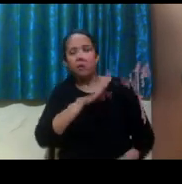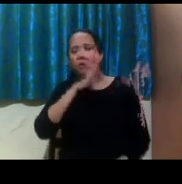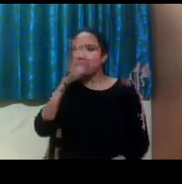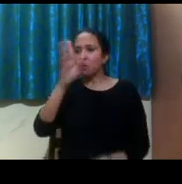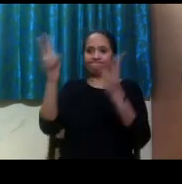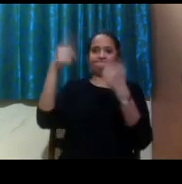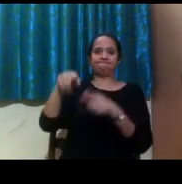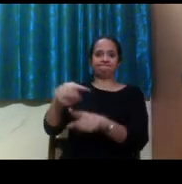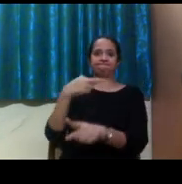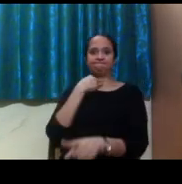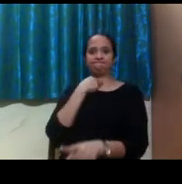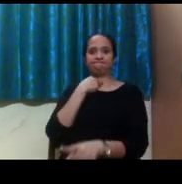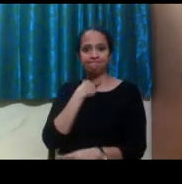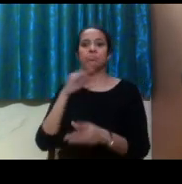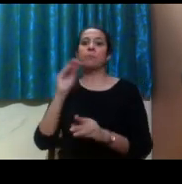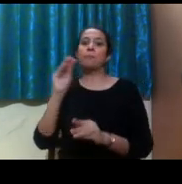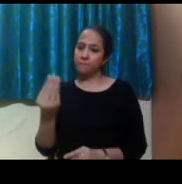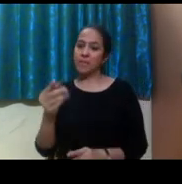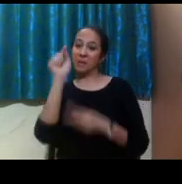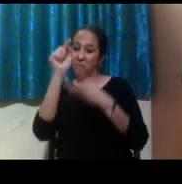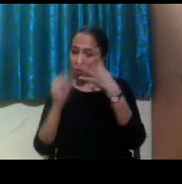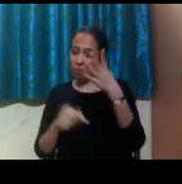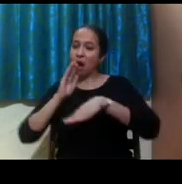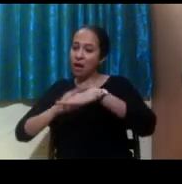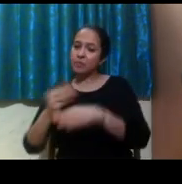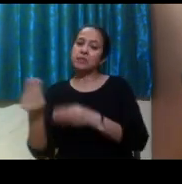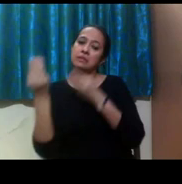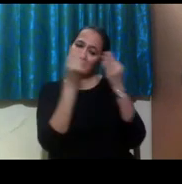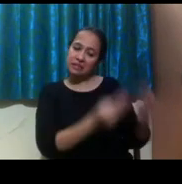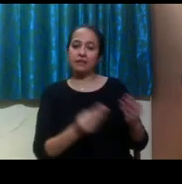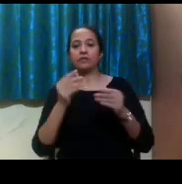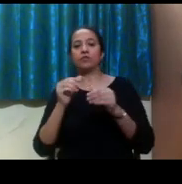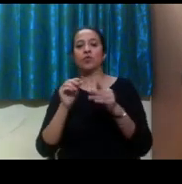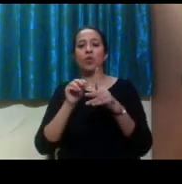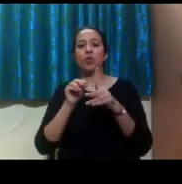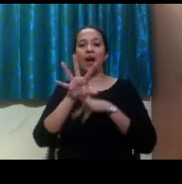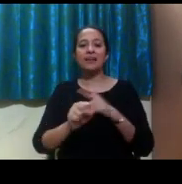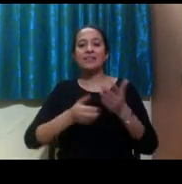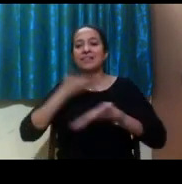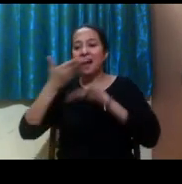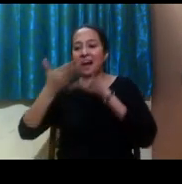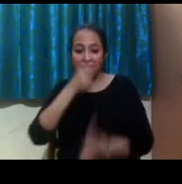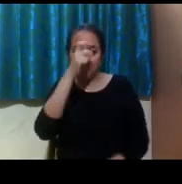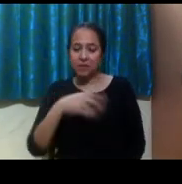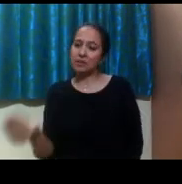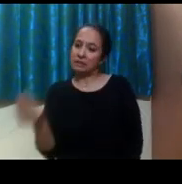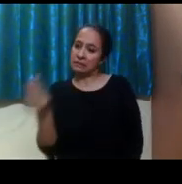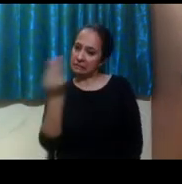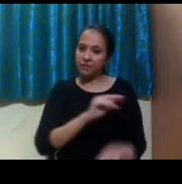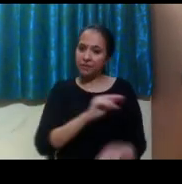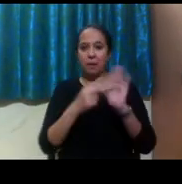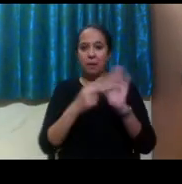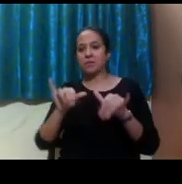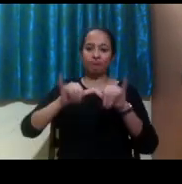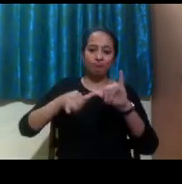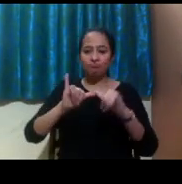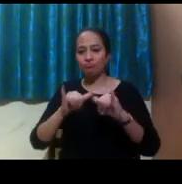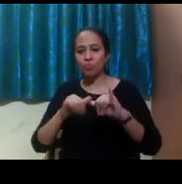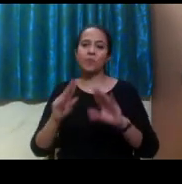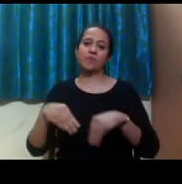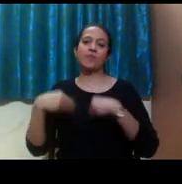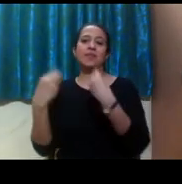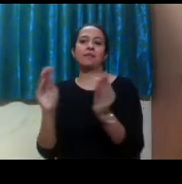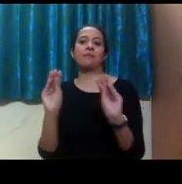all means, feel free to request those new accommodations. Or if you have a current accommodation you think needs to be modified, that's what we're here for to talk through and make sure